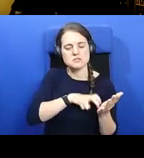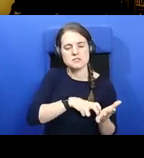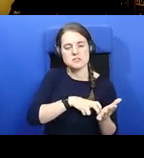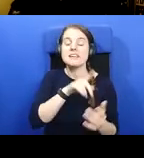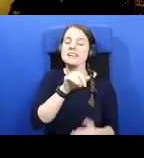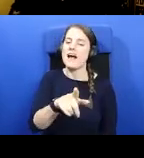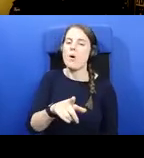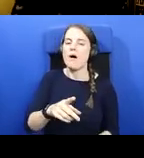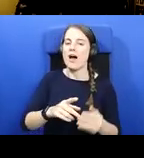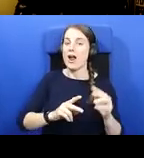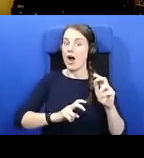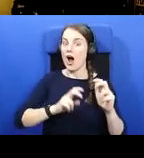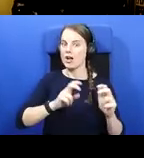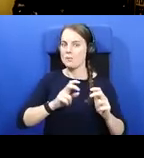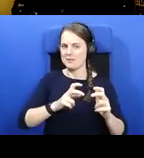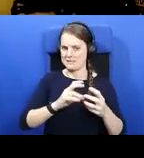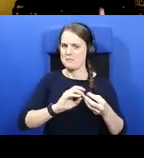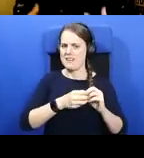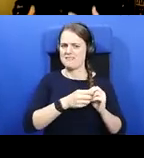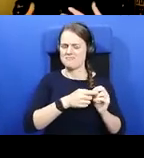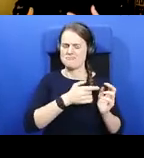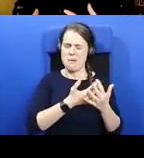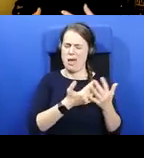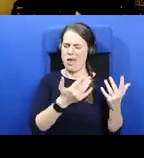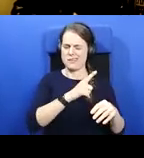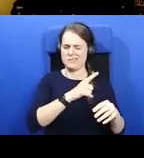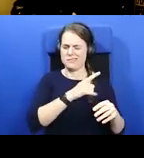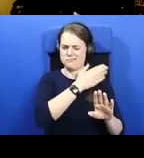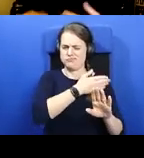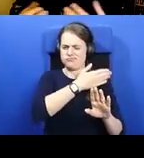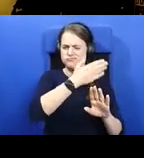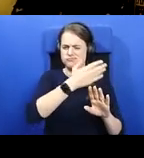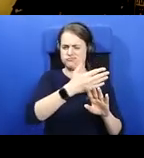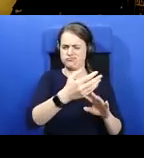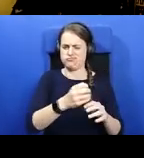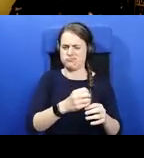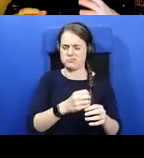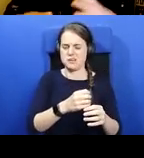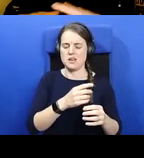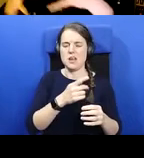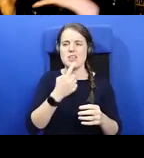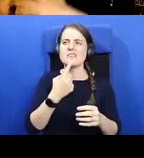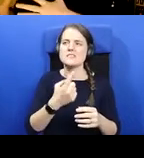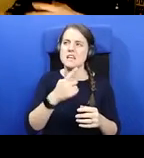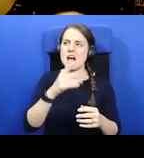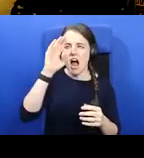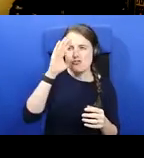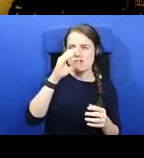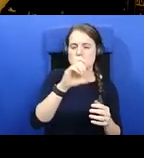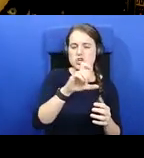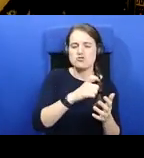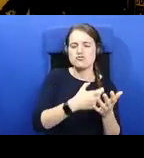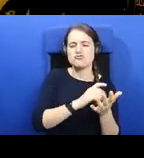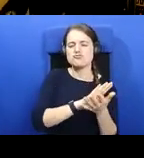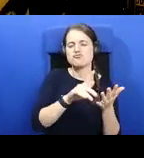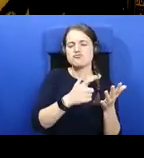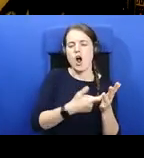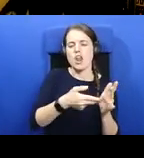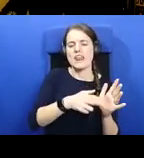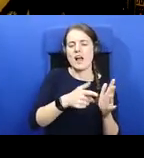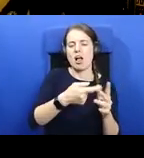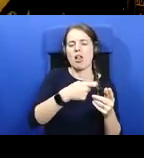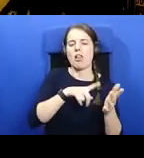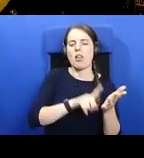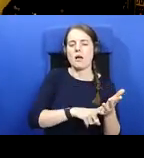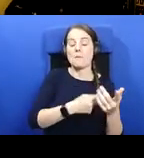convincingly for many decades that our most important, I suppose, Irish Chronicle, which becomes the Annals of Ulster, began its